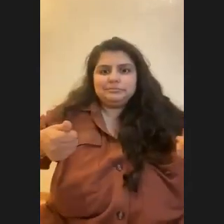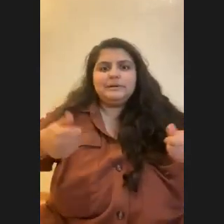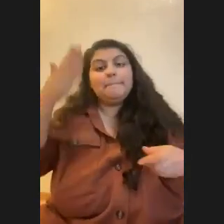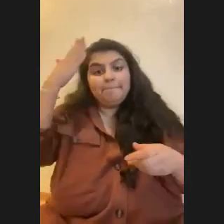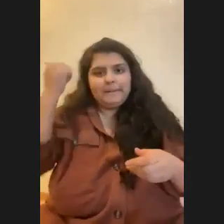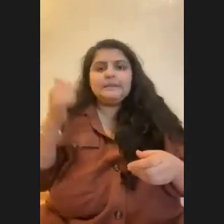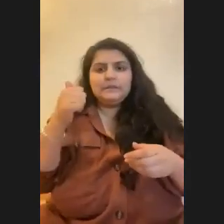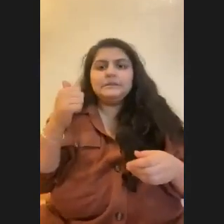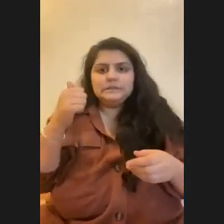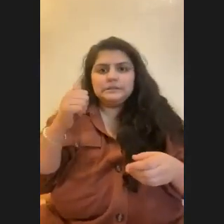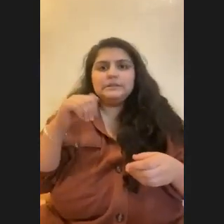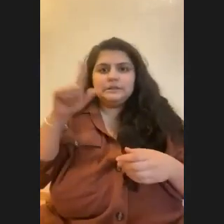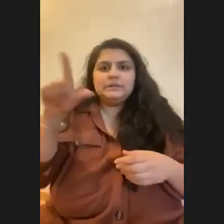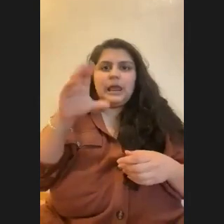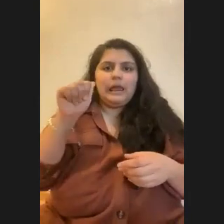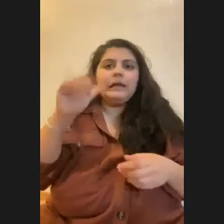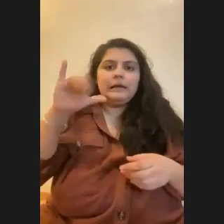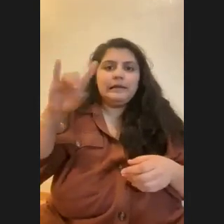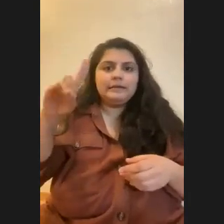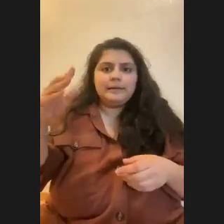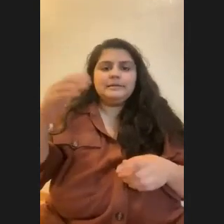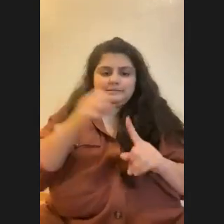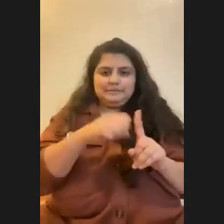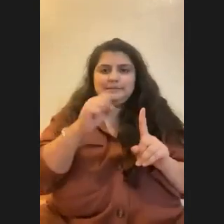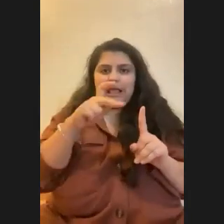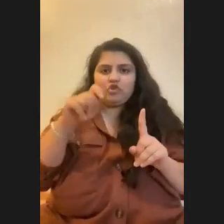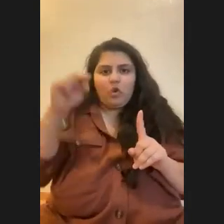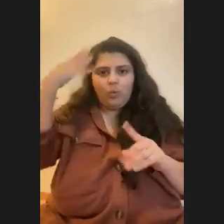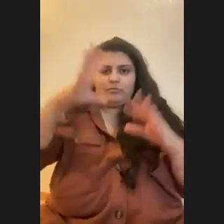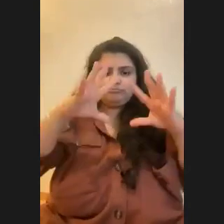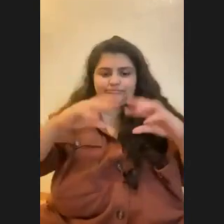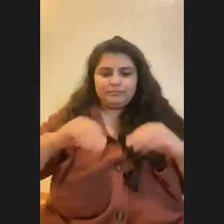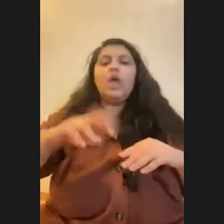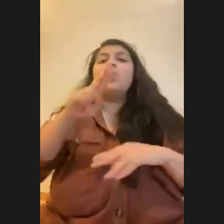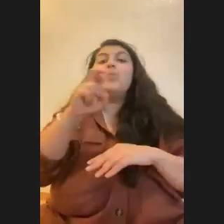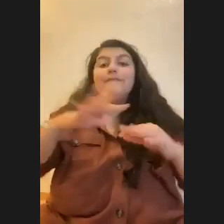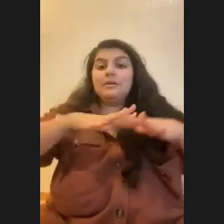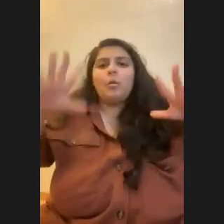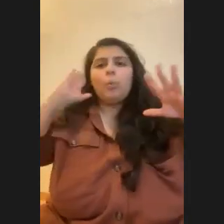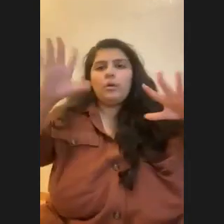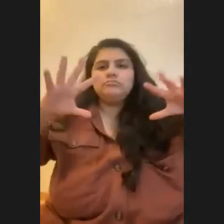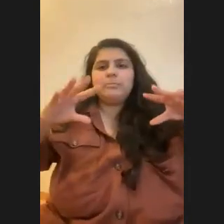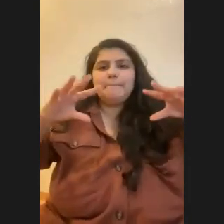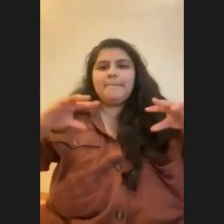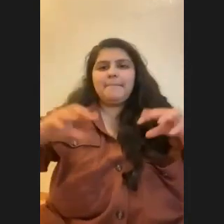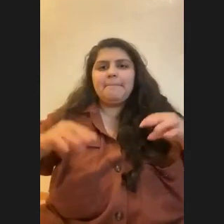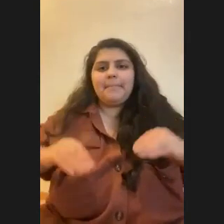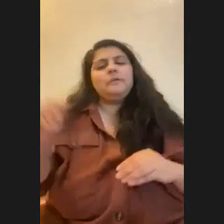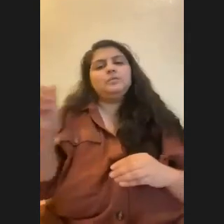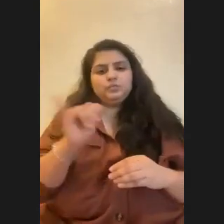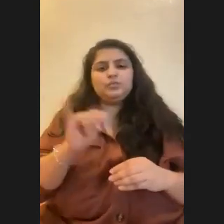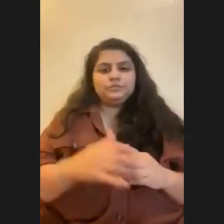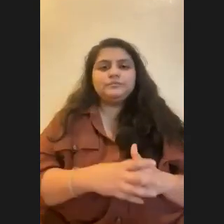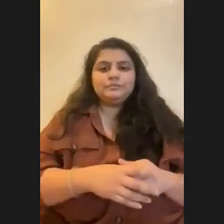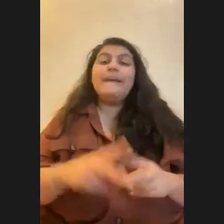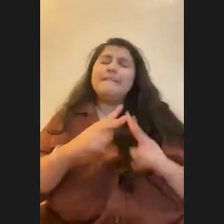just dissolve the basic in the skeleton and it'll just, the whole reef will just start to dissolve on itself. So very bad,